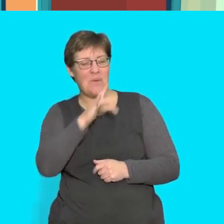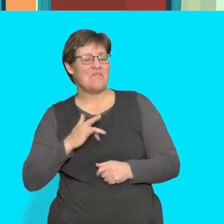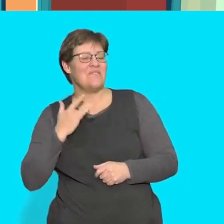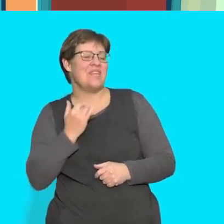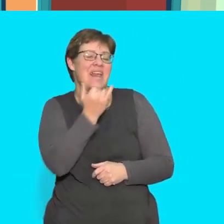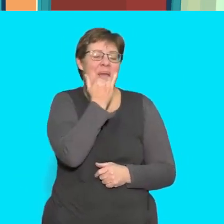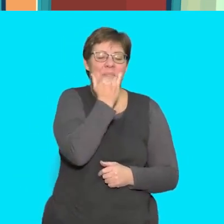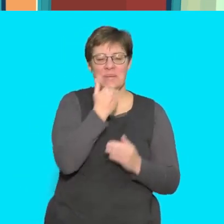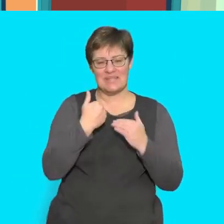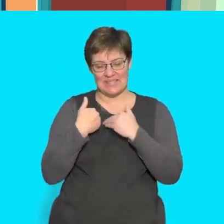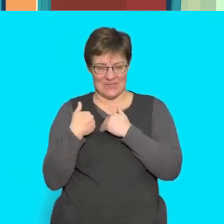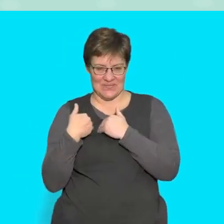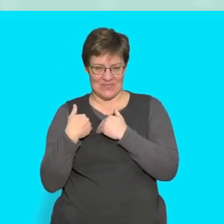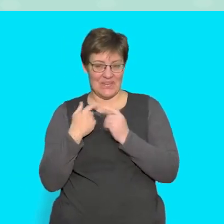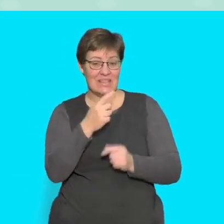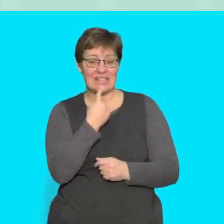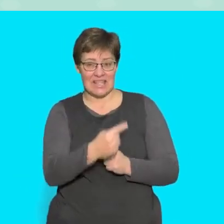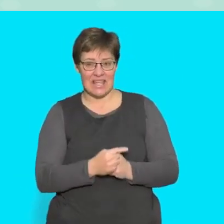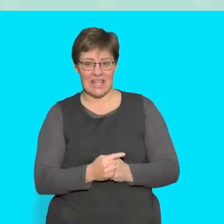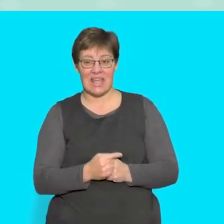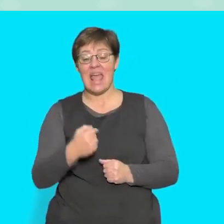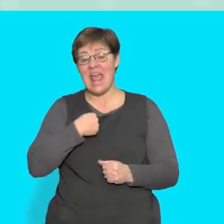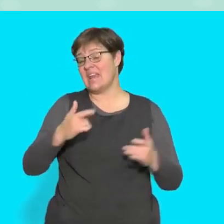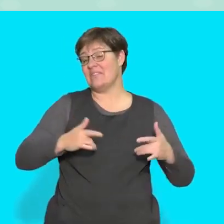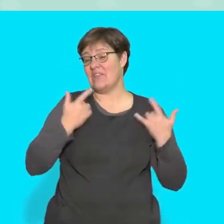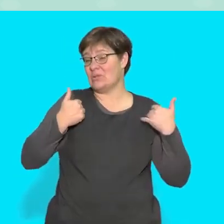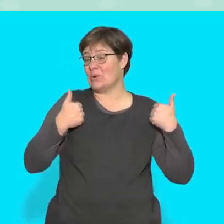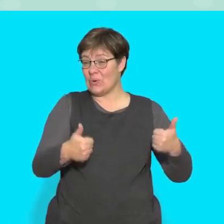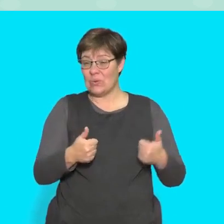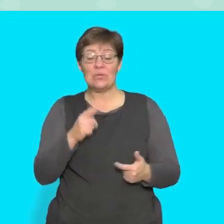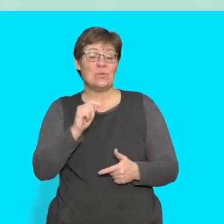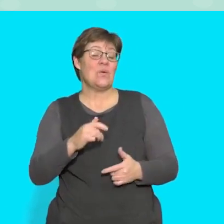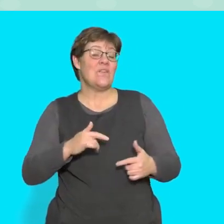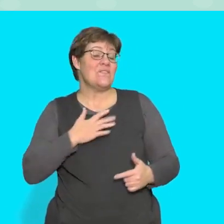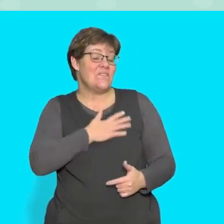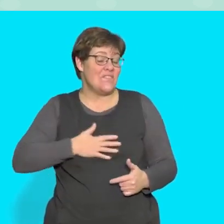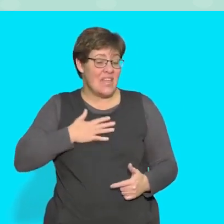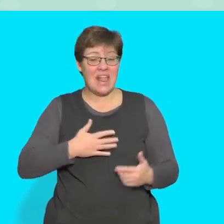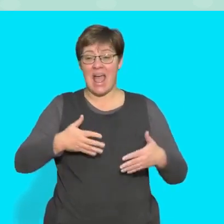and safe say it feels good to feel happy and safe